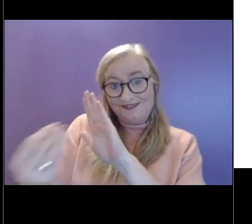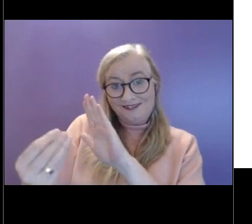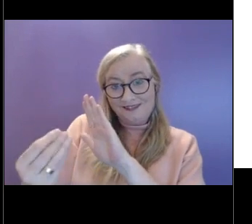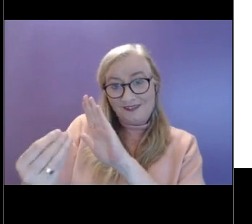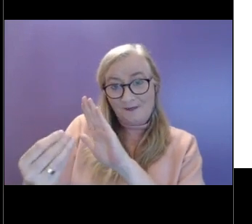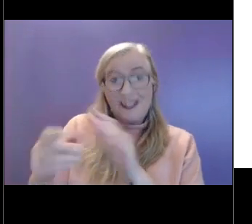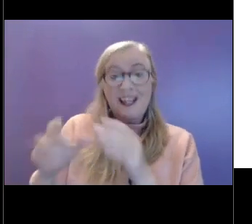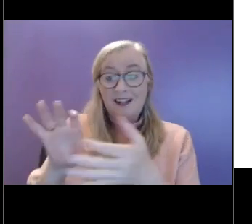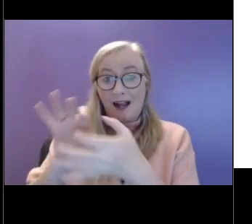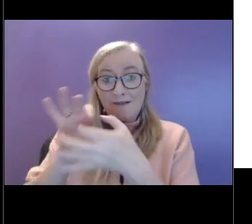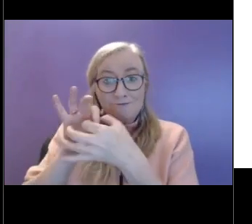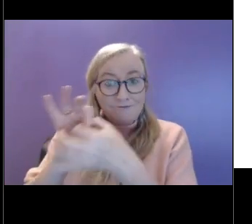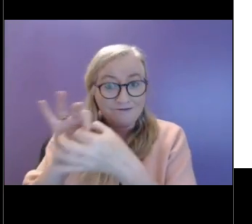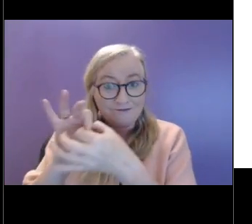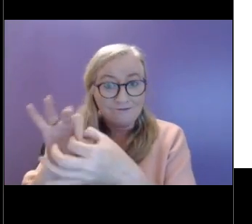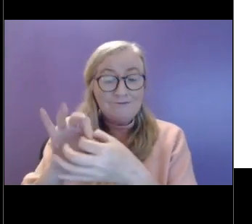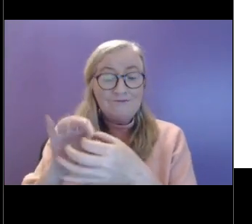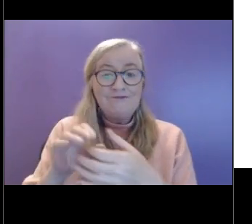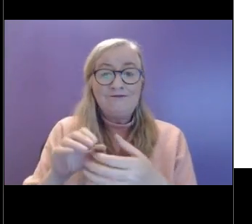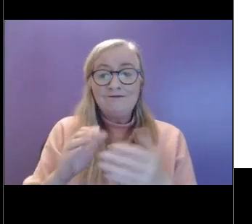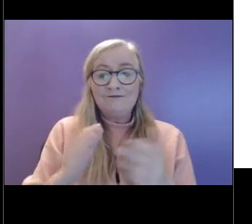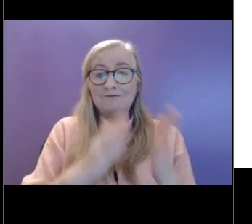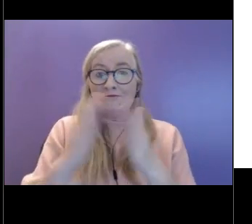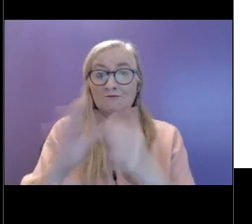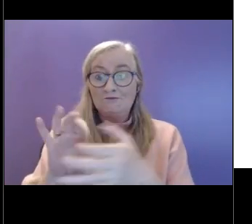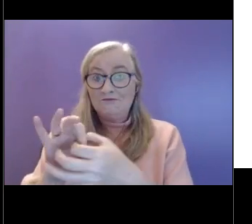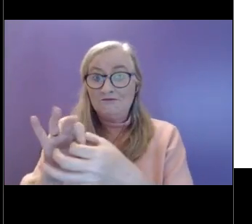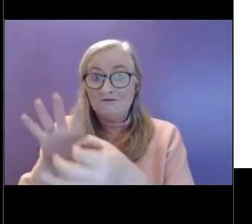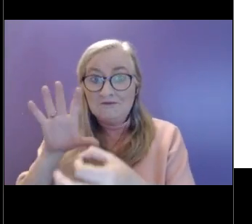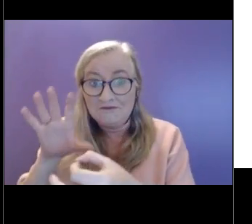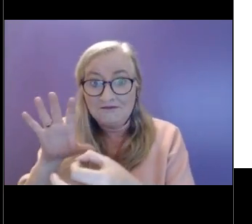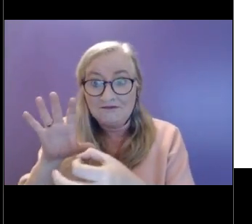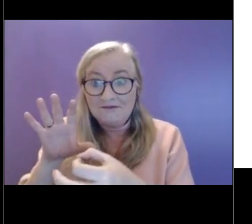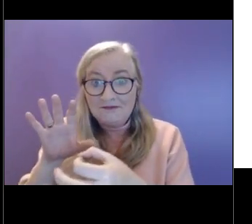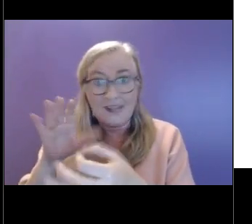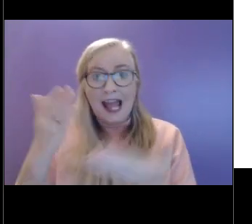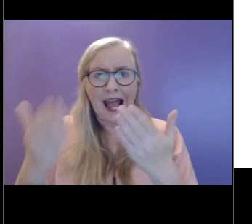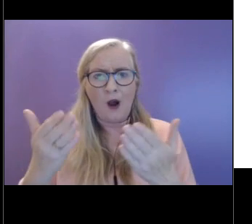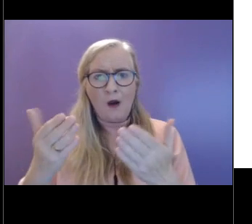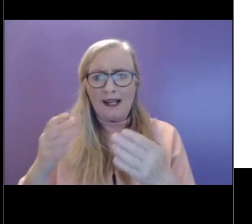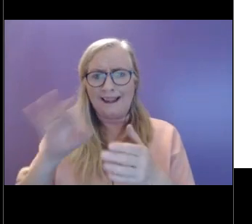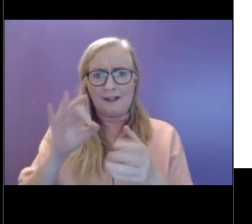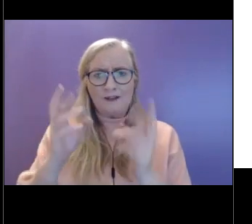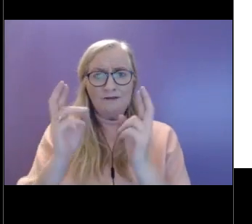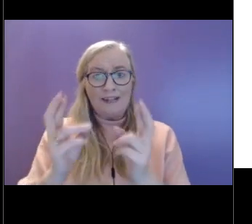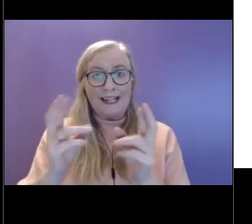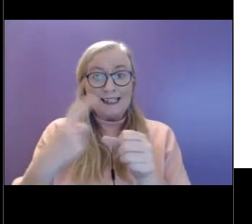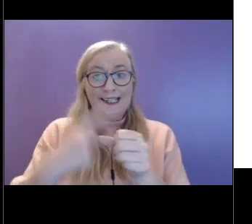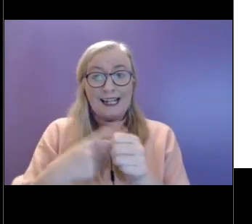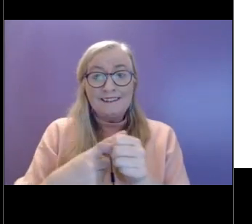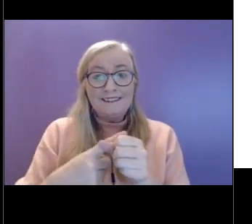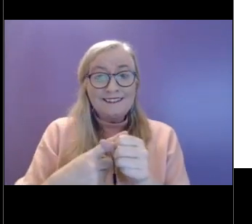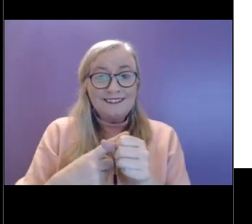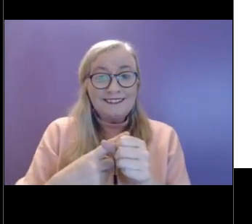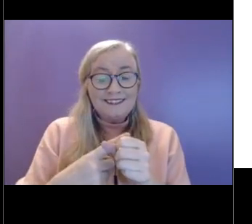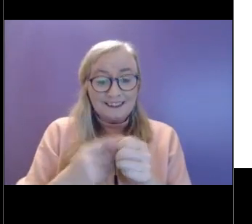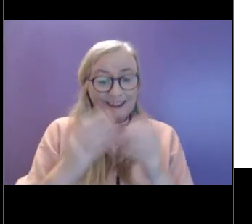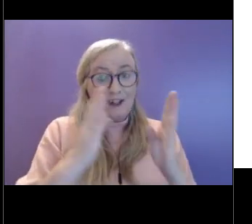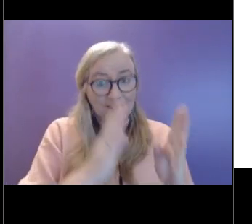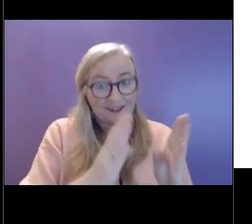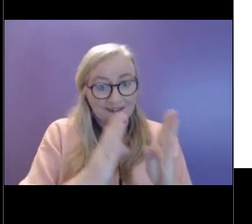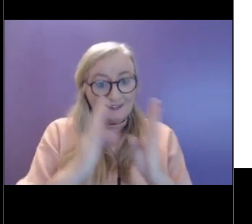miss attunement and repair things as well when that happens. We need to get it right or be accurate in how we